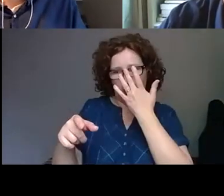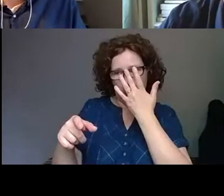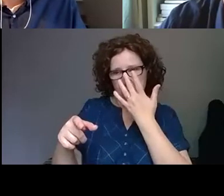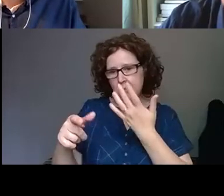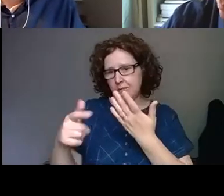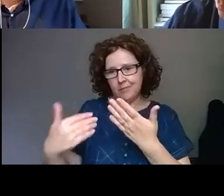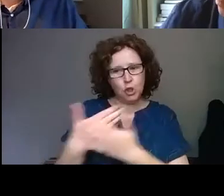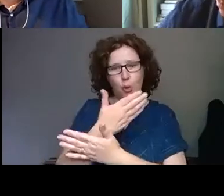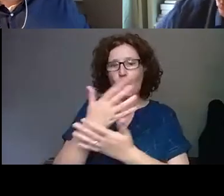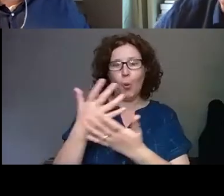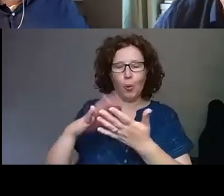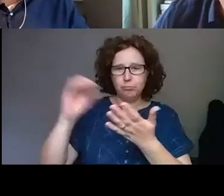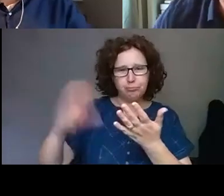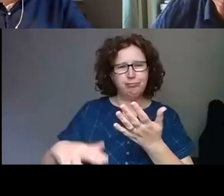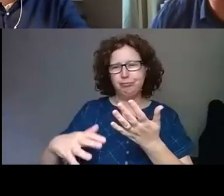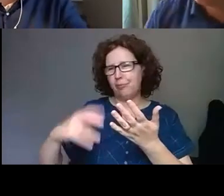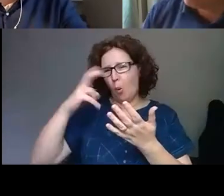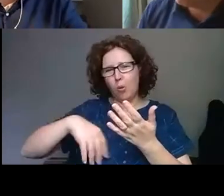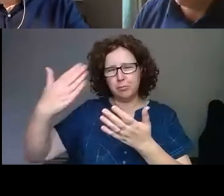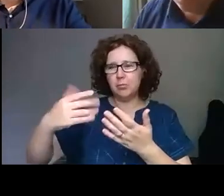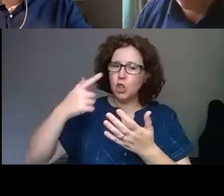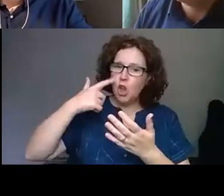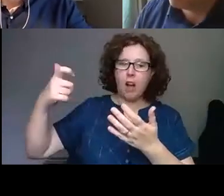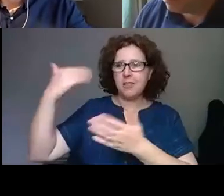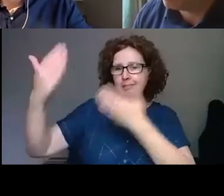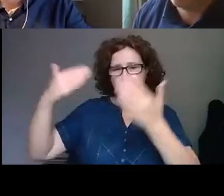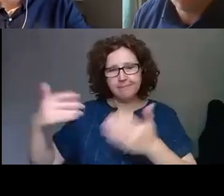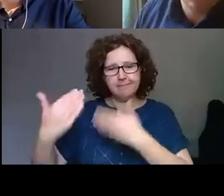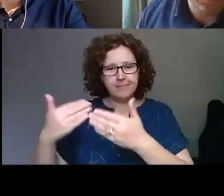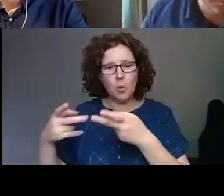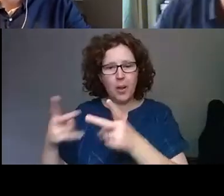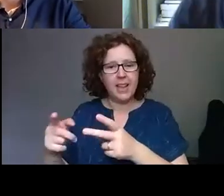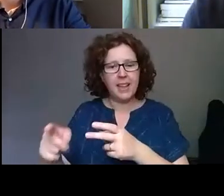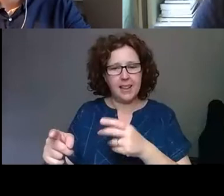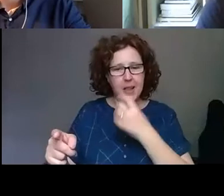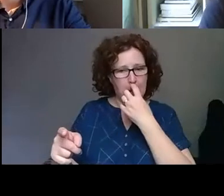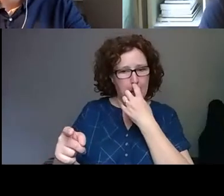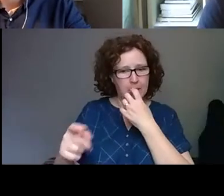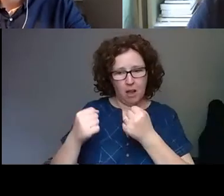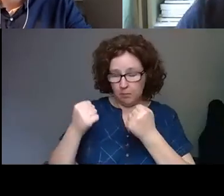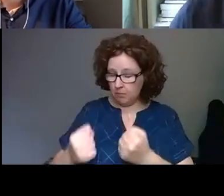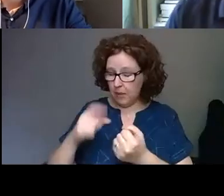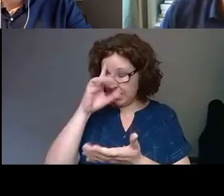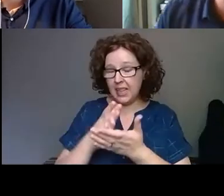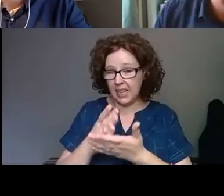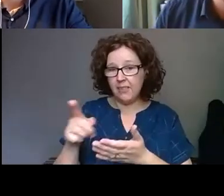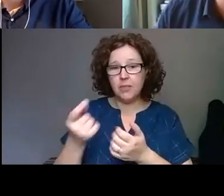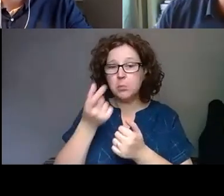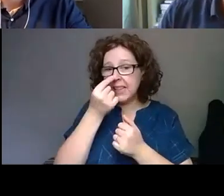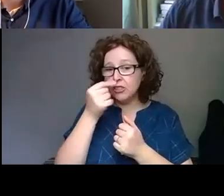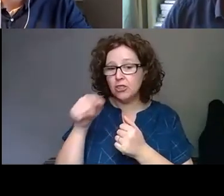models of museum display and exhibition making. And I deeply believe the potential